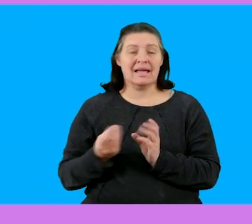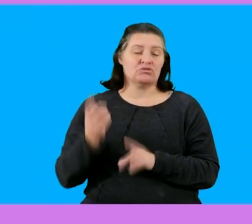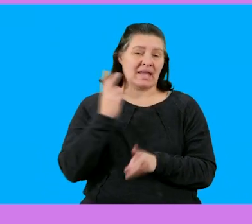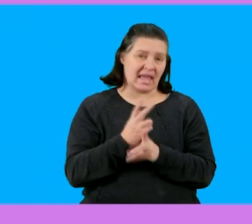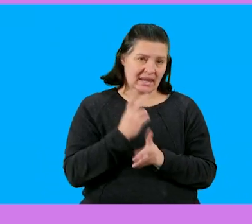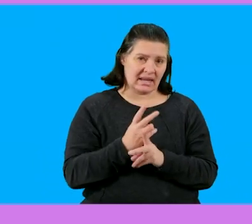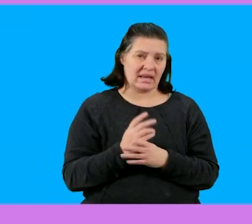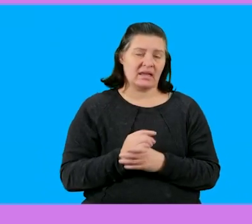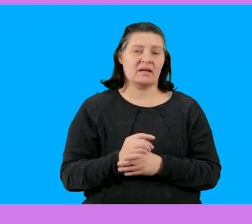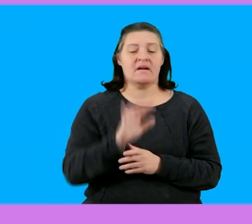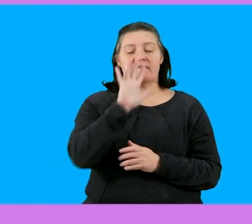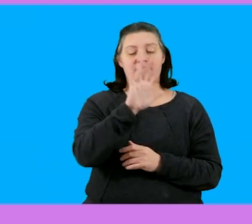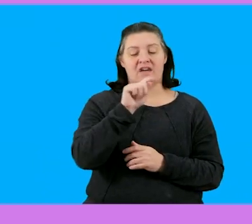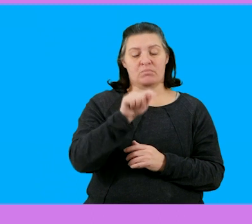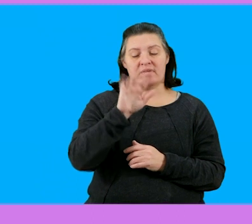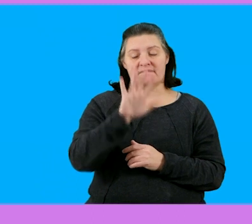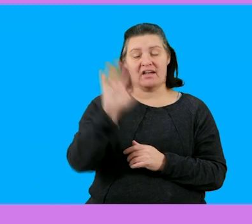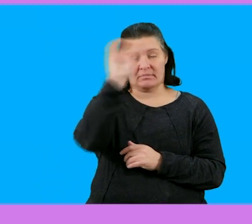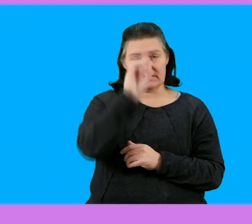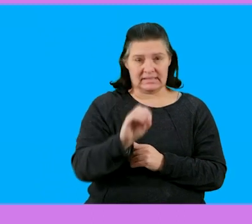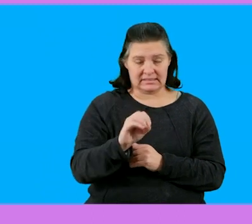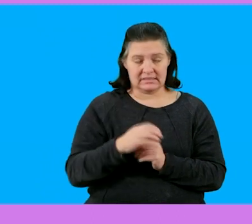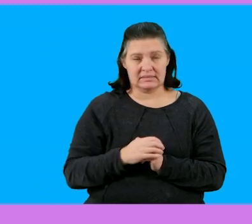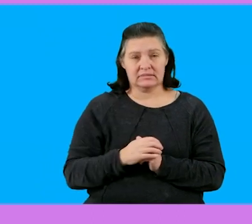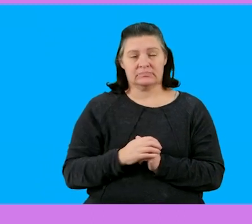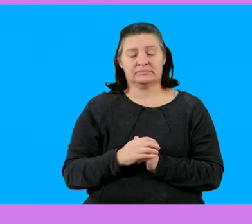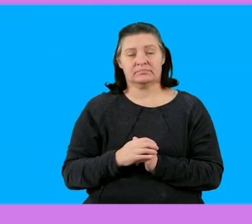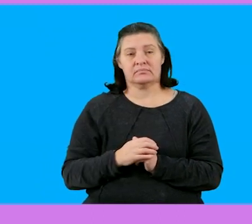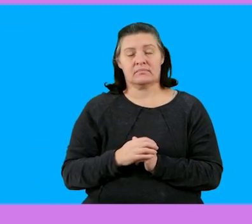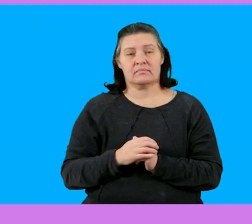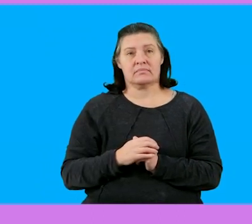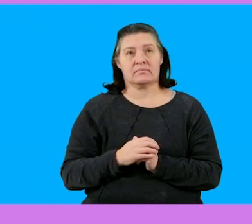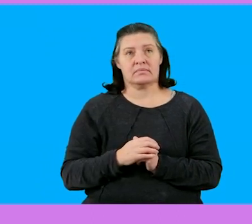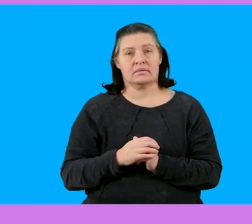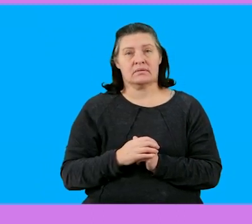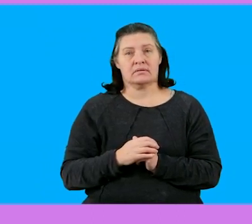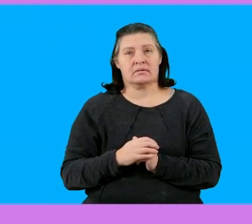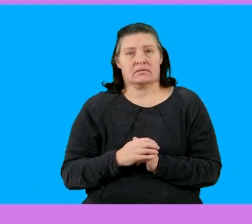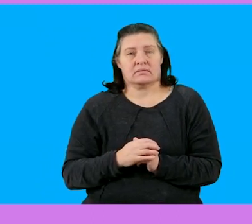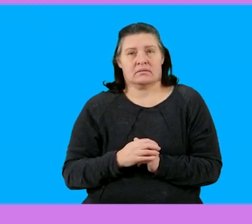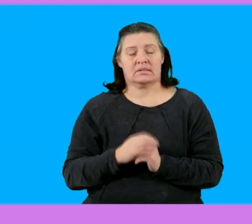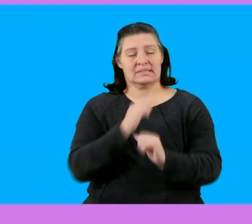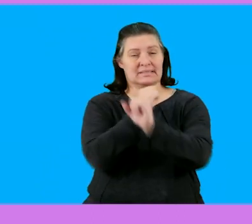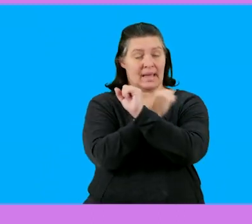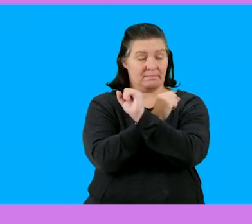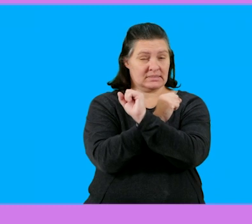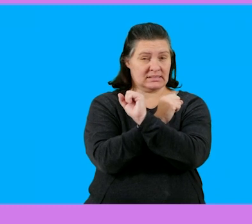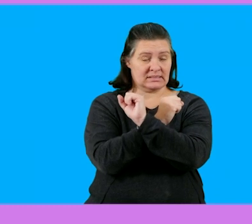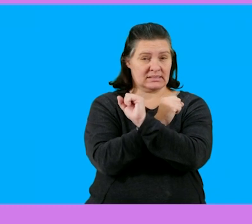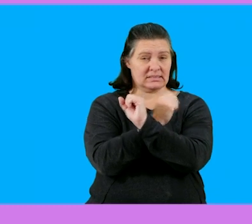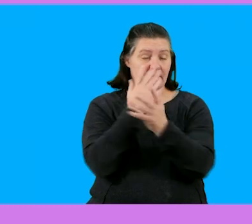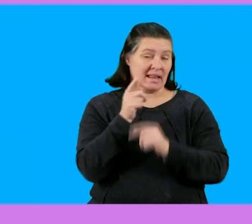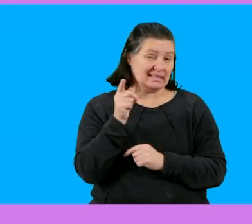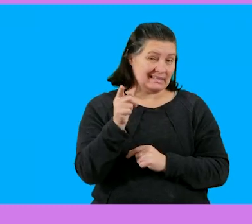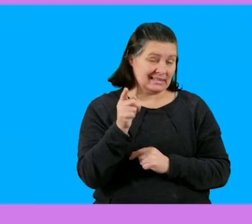the interest again will be 5.5 percent right off remember now